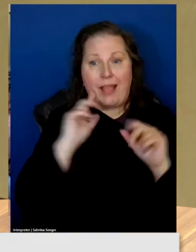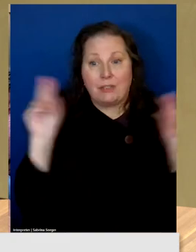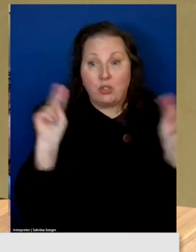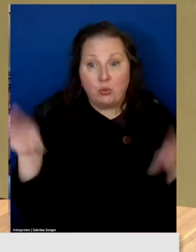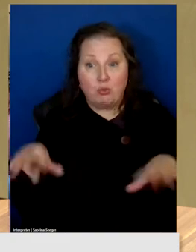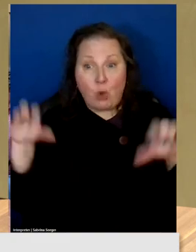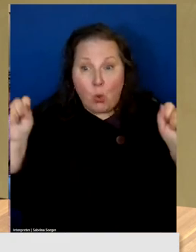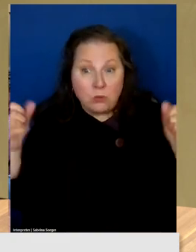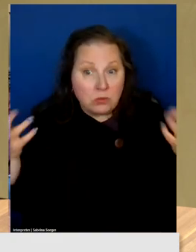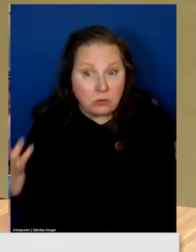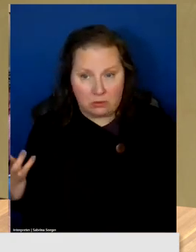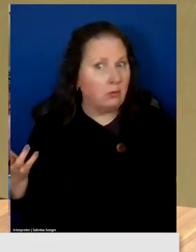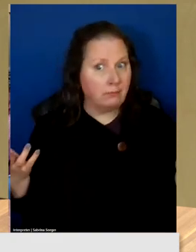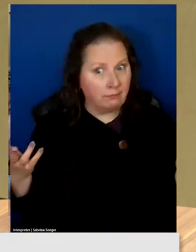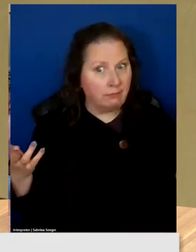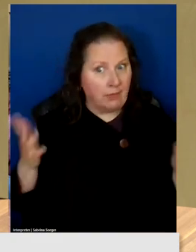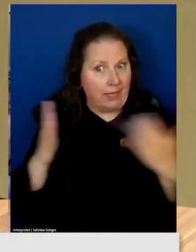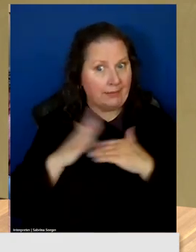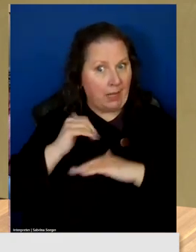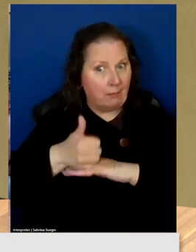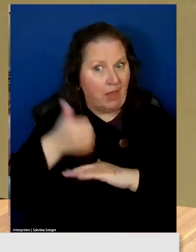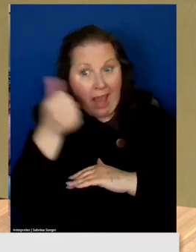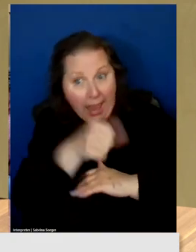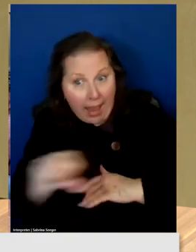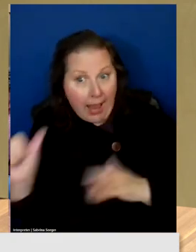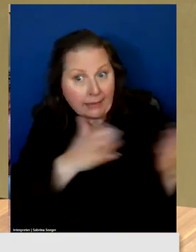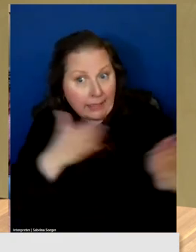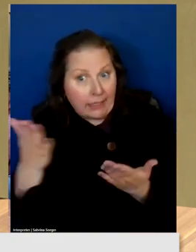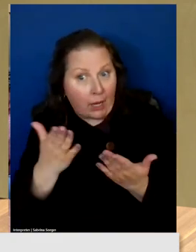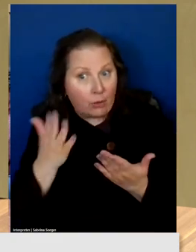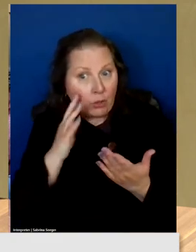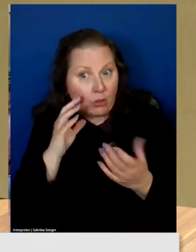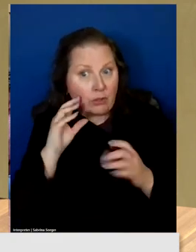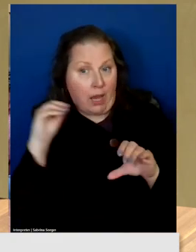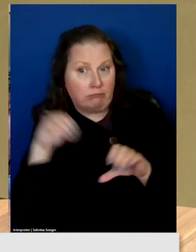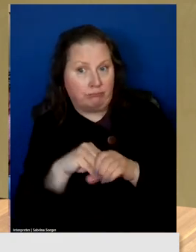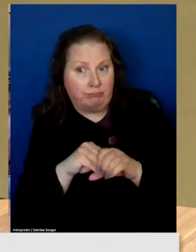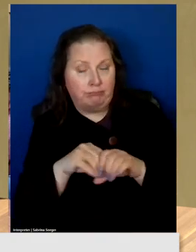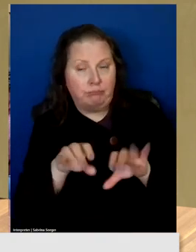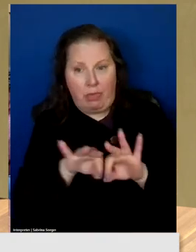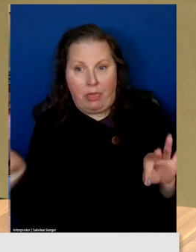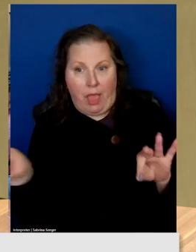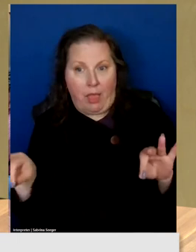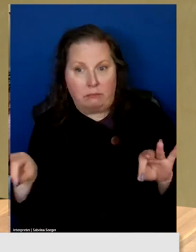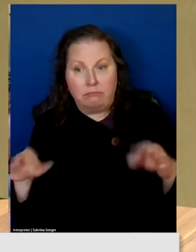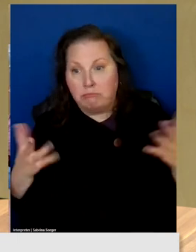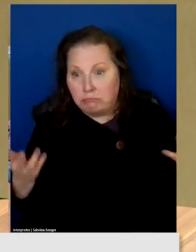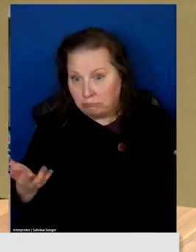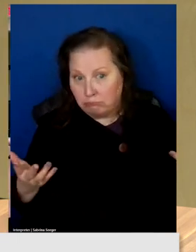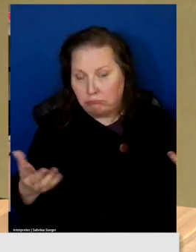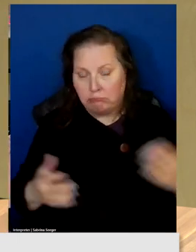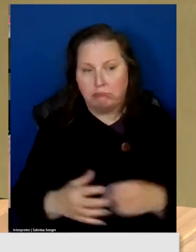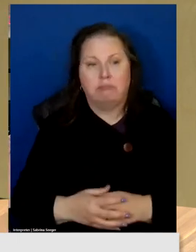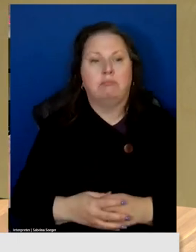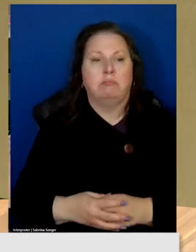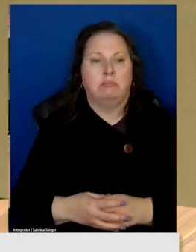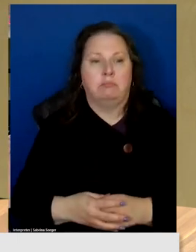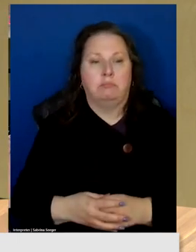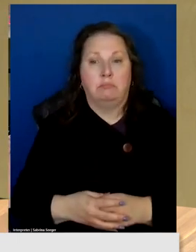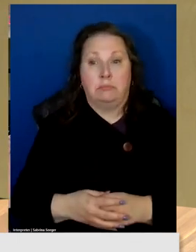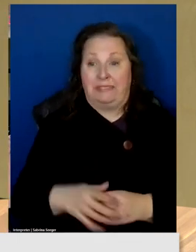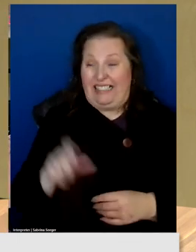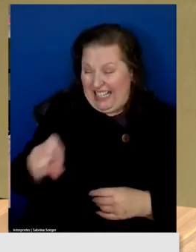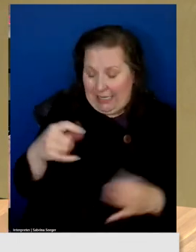top neutral host platform that any carrier can ride in those spans? Uh, this is urgent